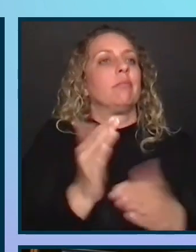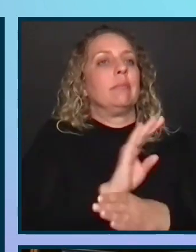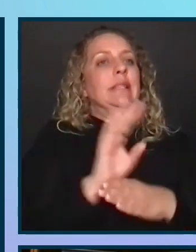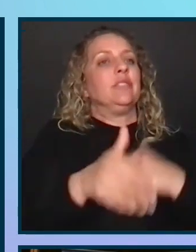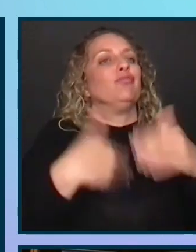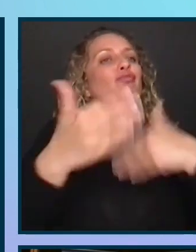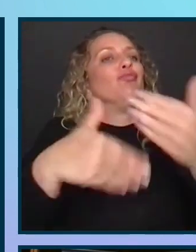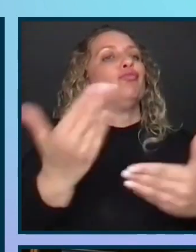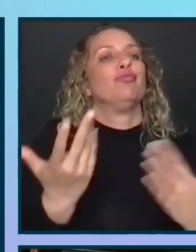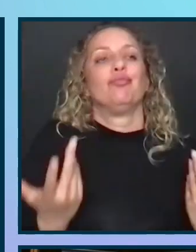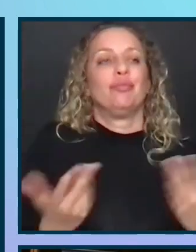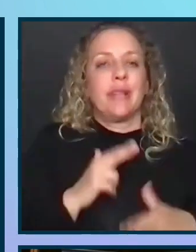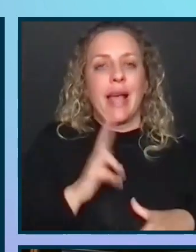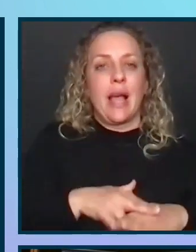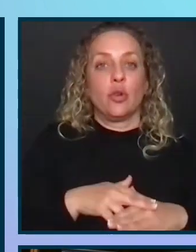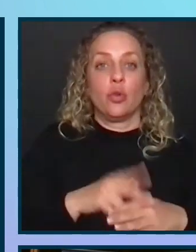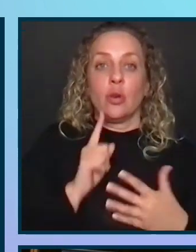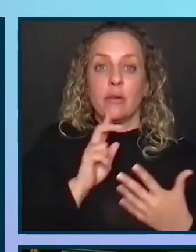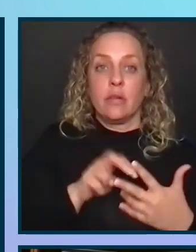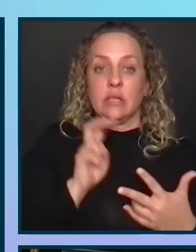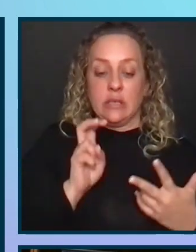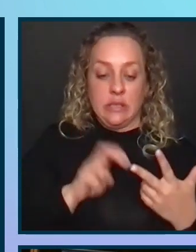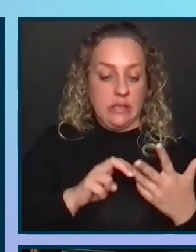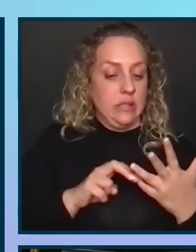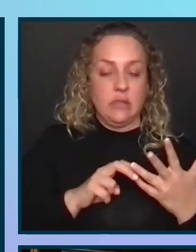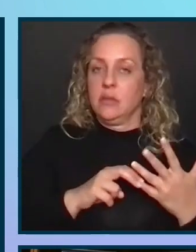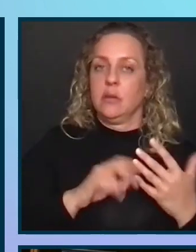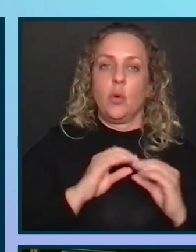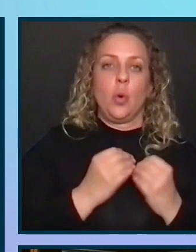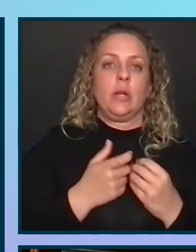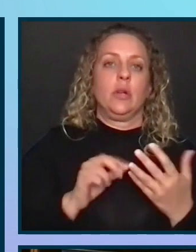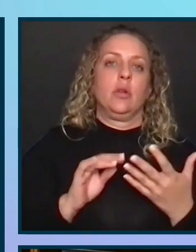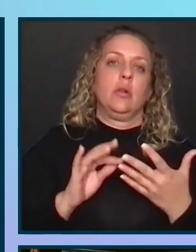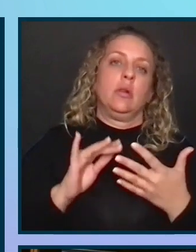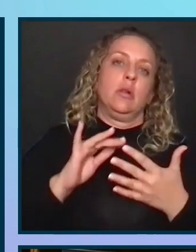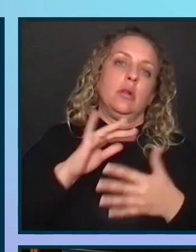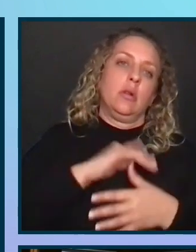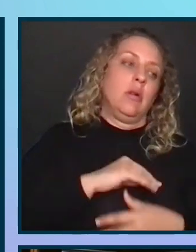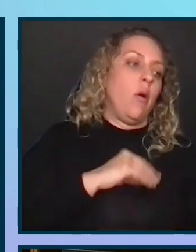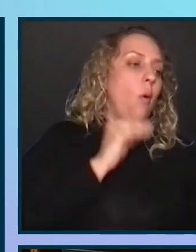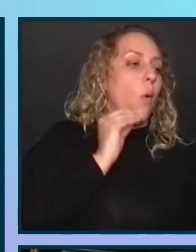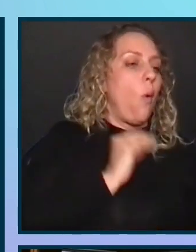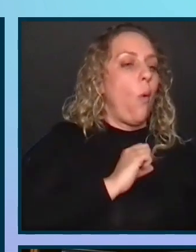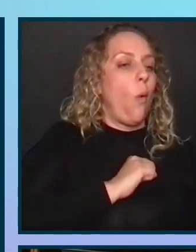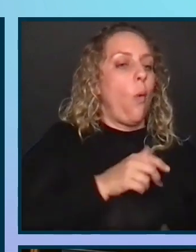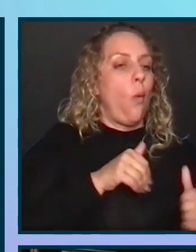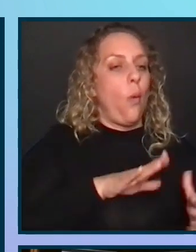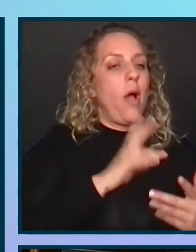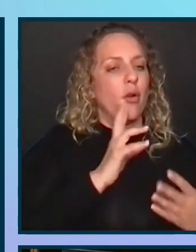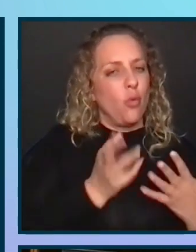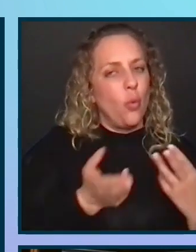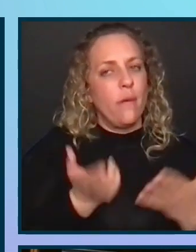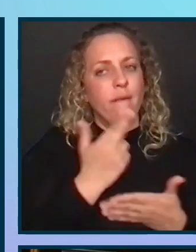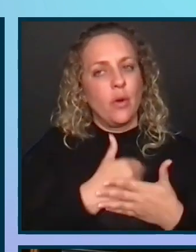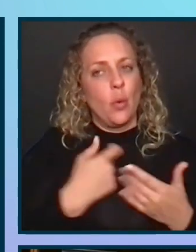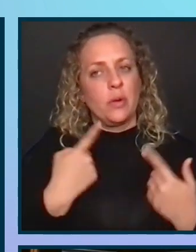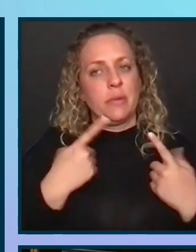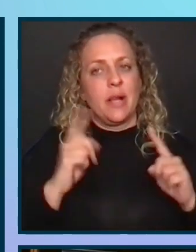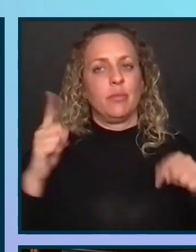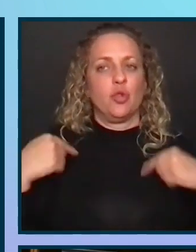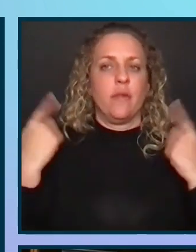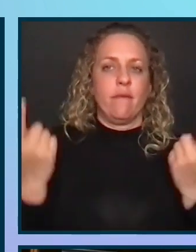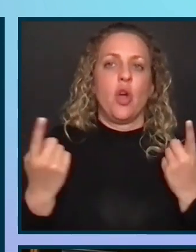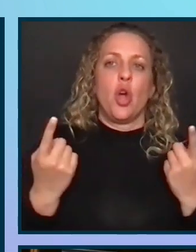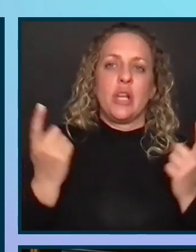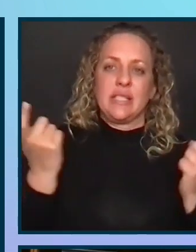If the step is skipped or not completed, the organization can return to the old way of doing things. So take time to review what has been accomplished so far,